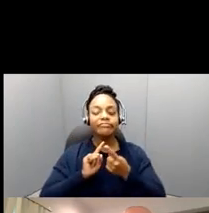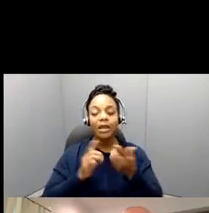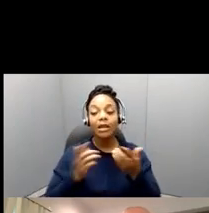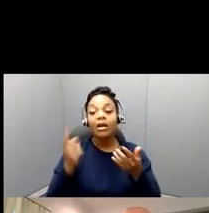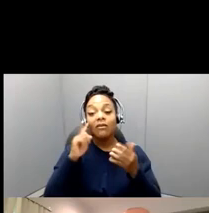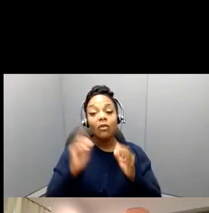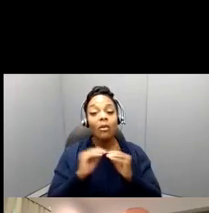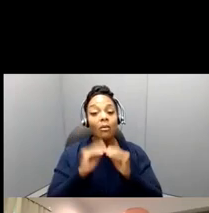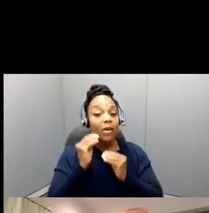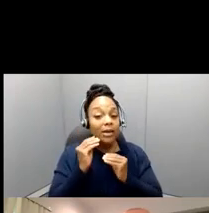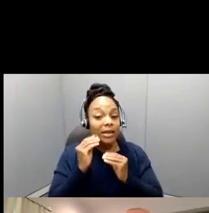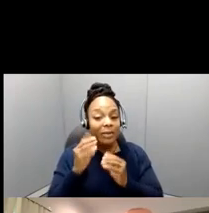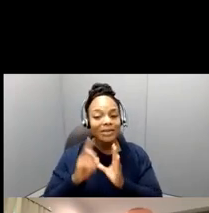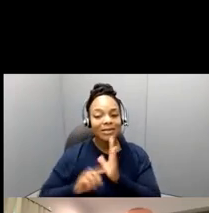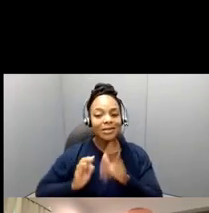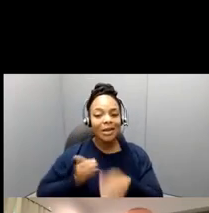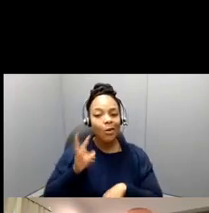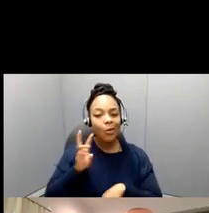on our website.